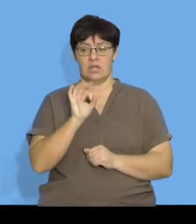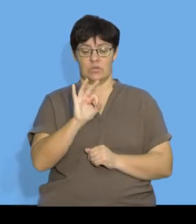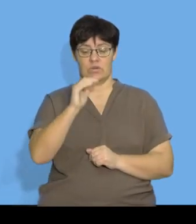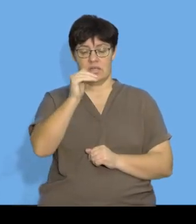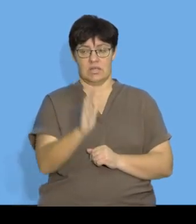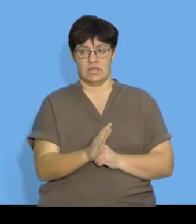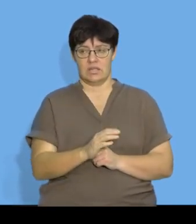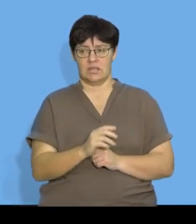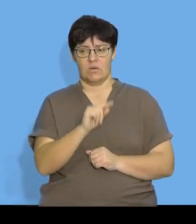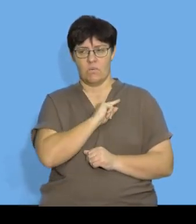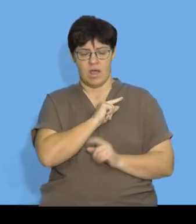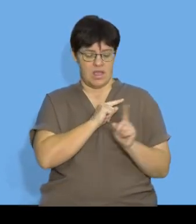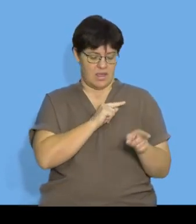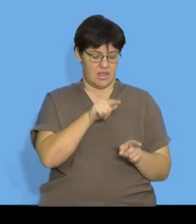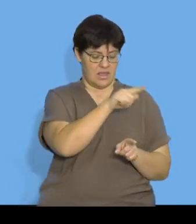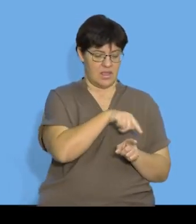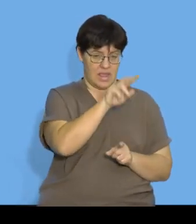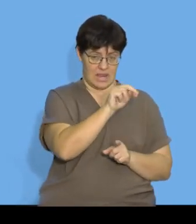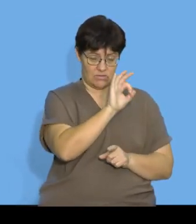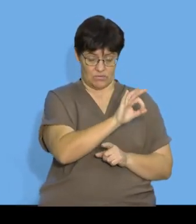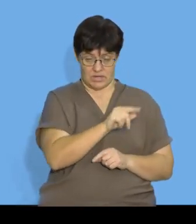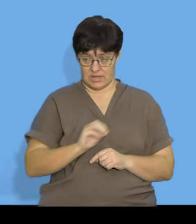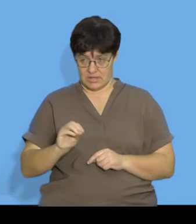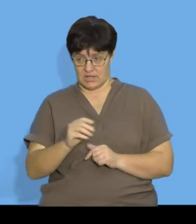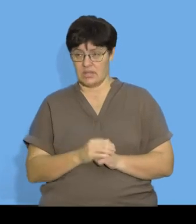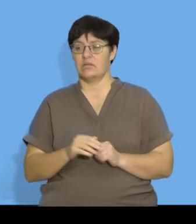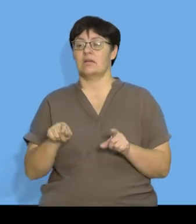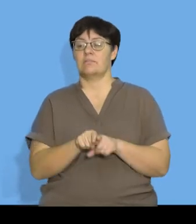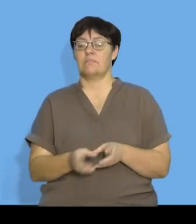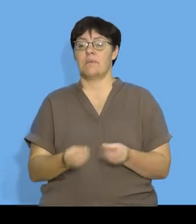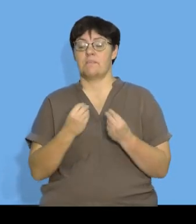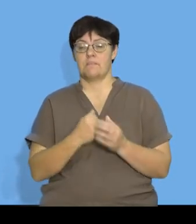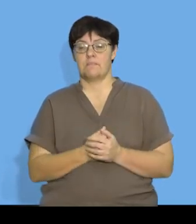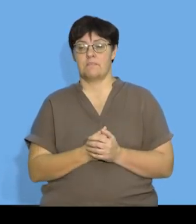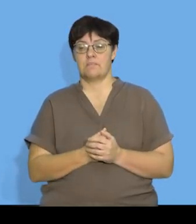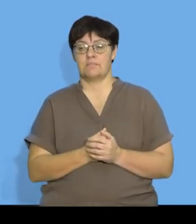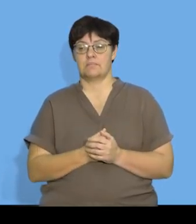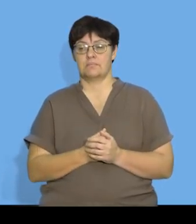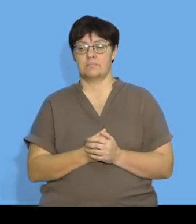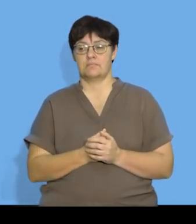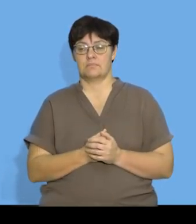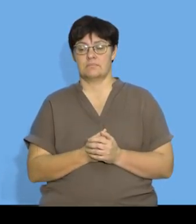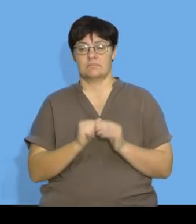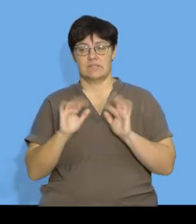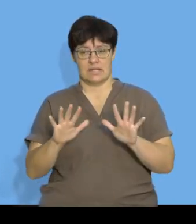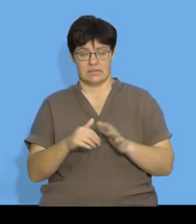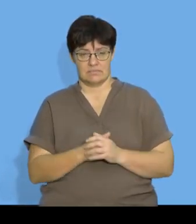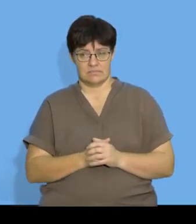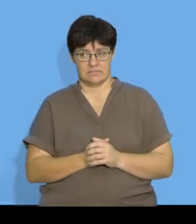3 why because N is 3 which is going to give me 10